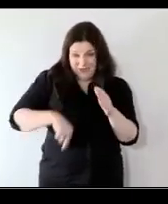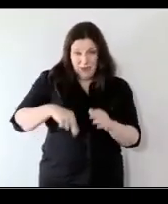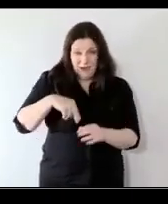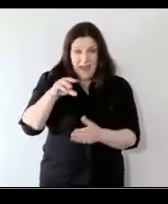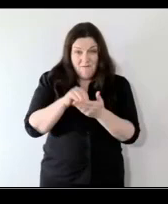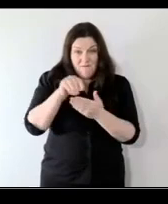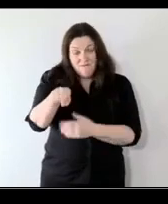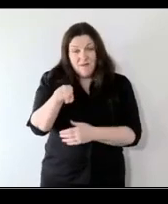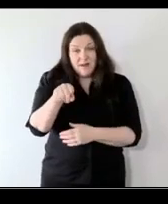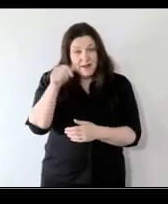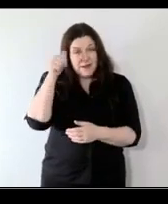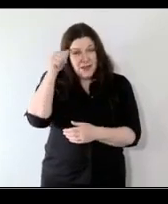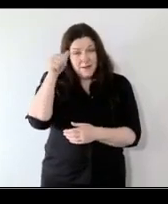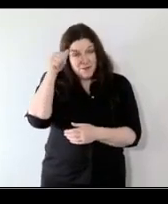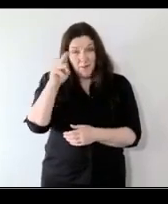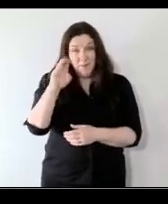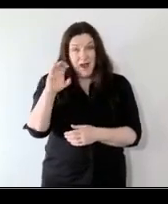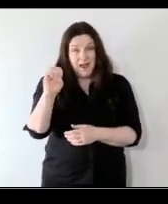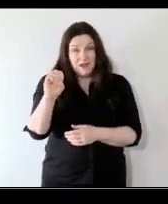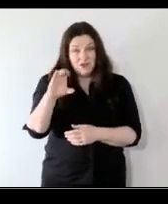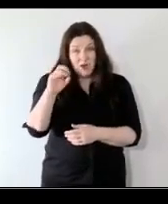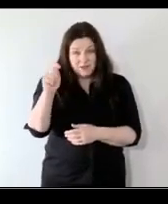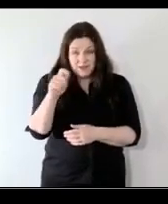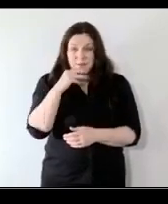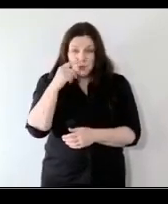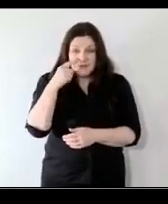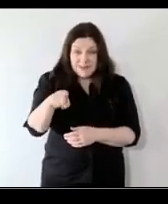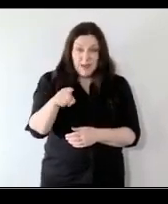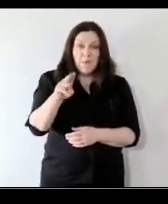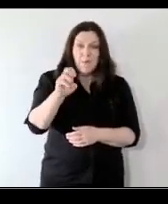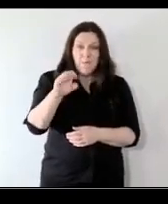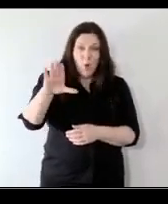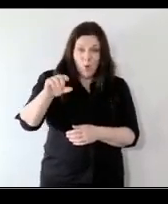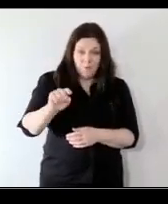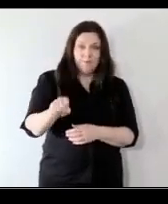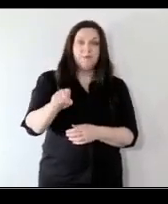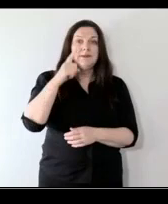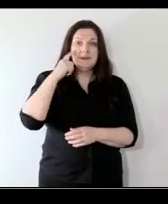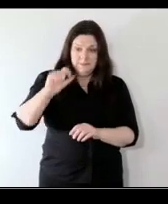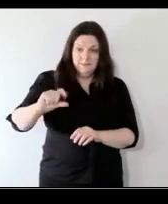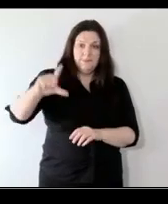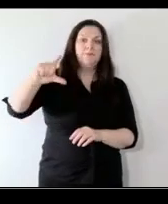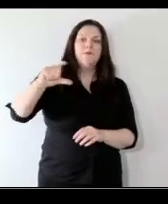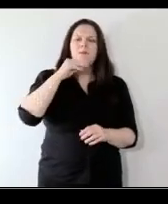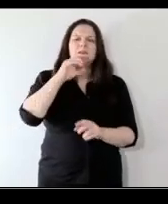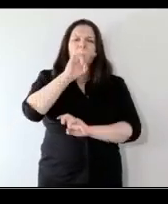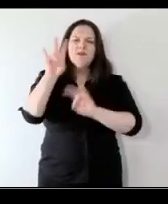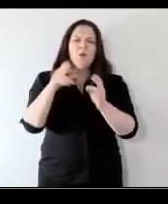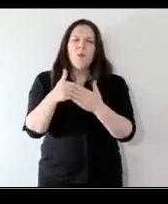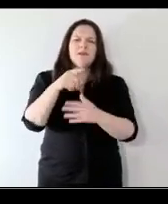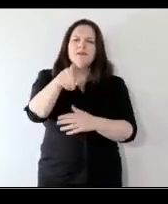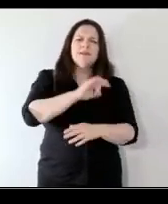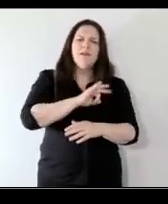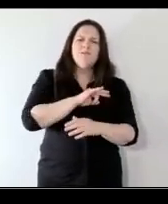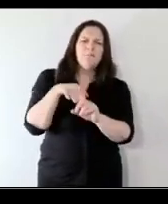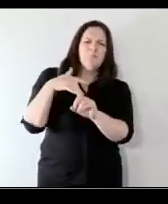down at the bottom right hand corner of your screen. You're going to see a little poll pop up hopefully that's simply asking the question tell us about